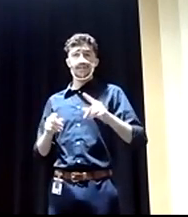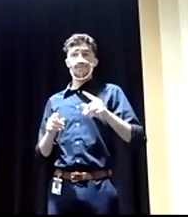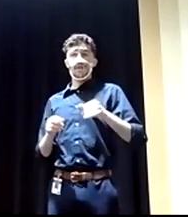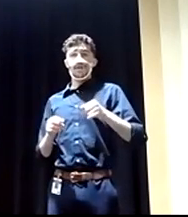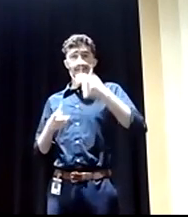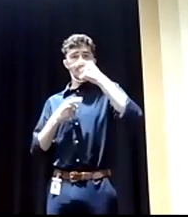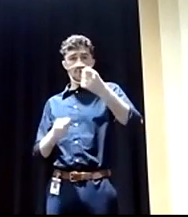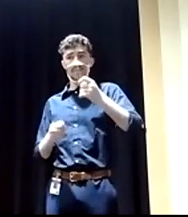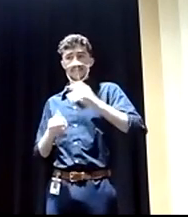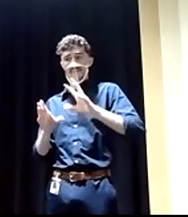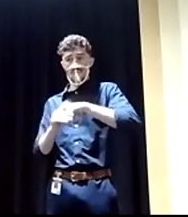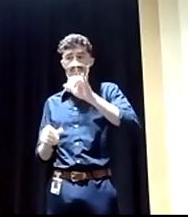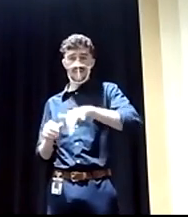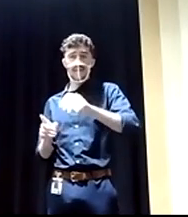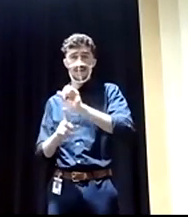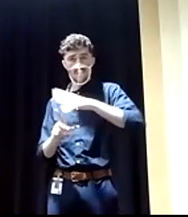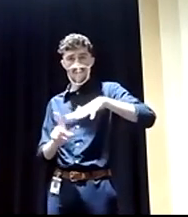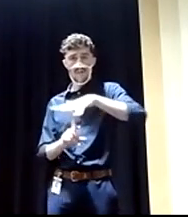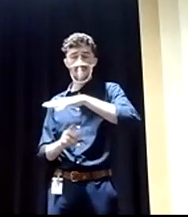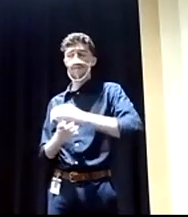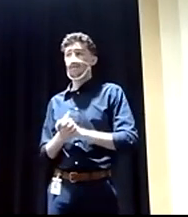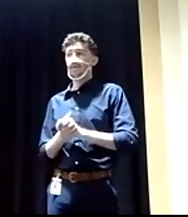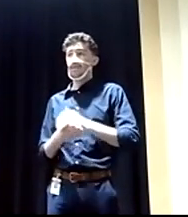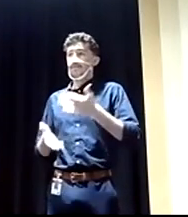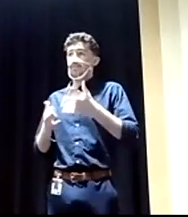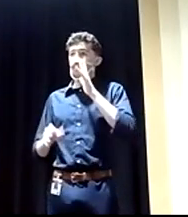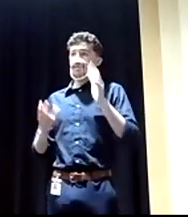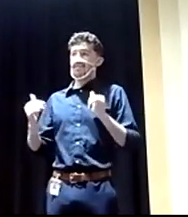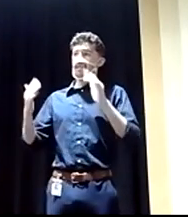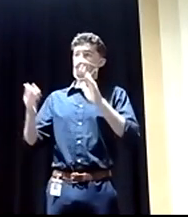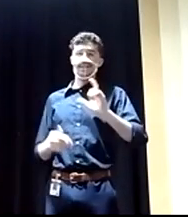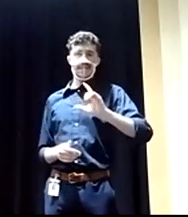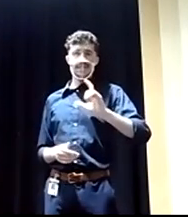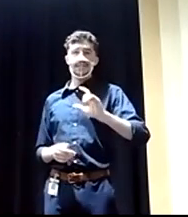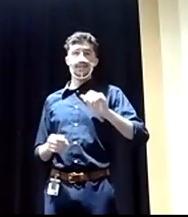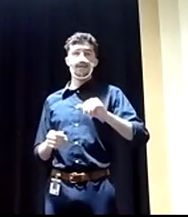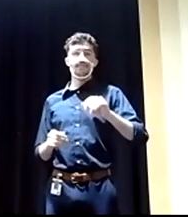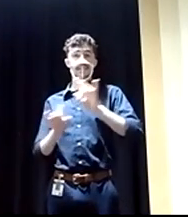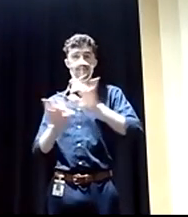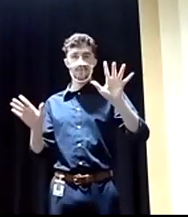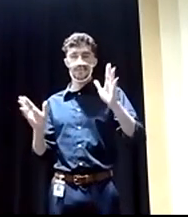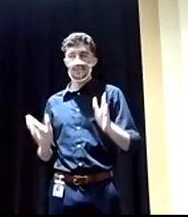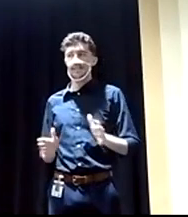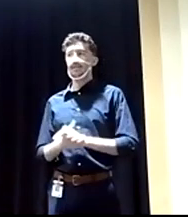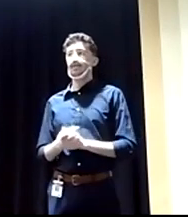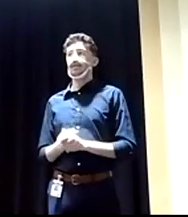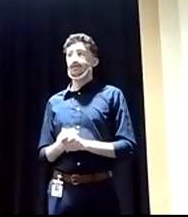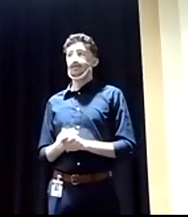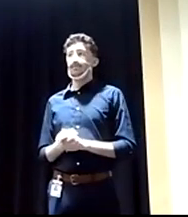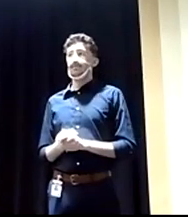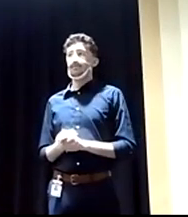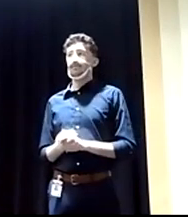trying to counter, you know, Islamic terrorist movements in those countries by providing alternatives. And so,